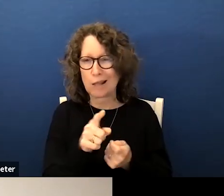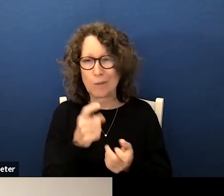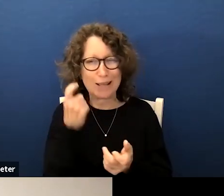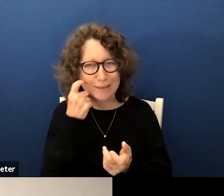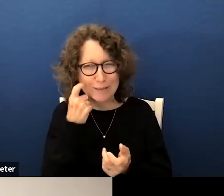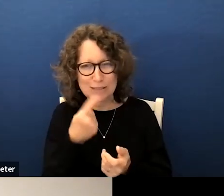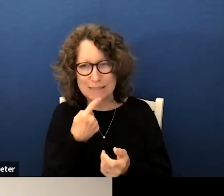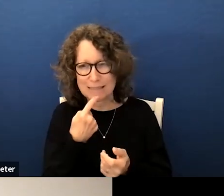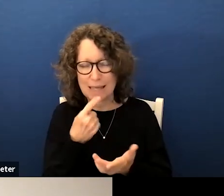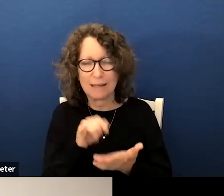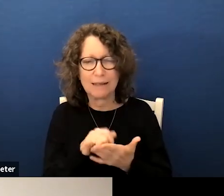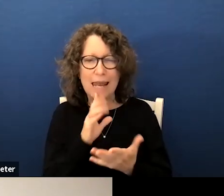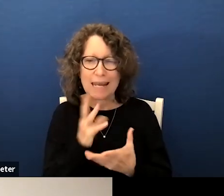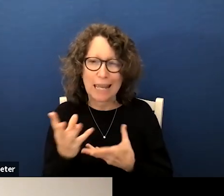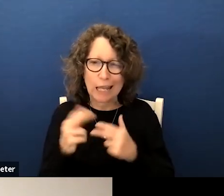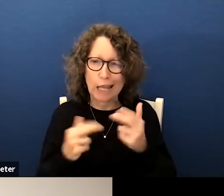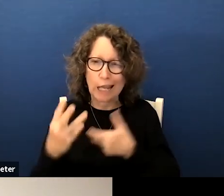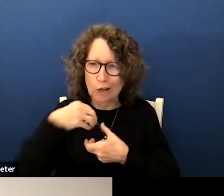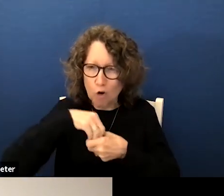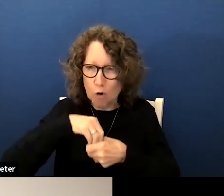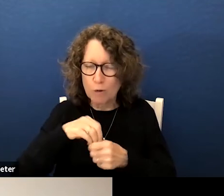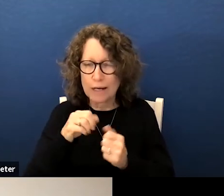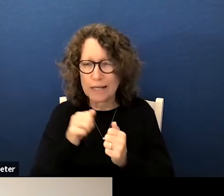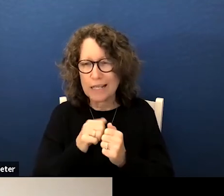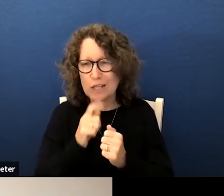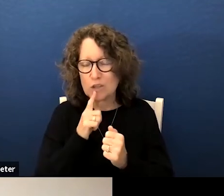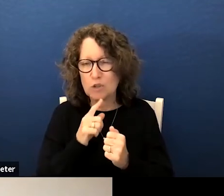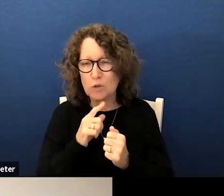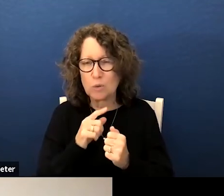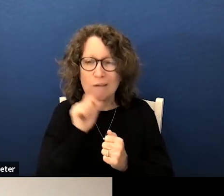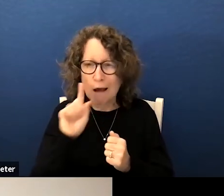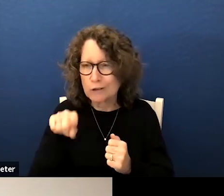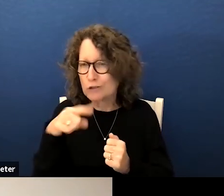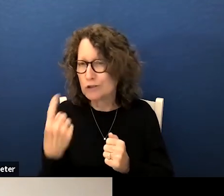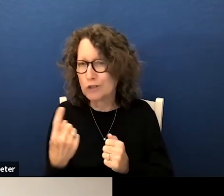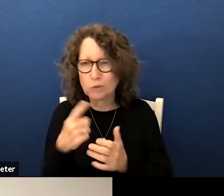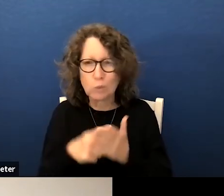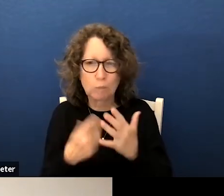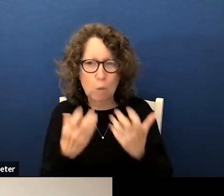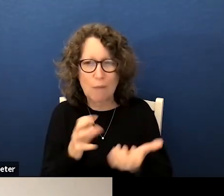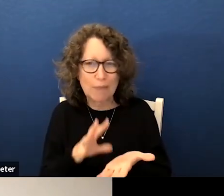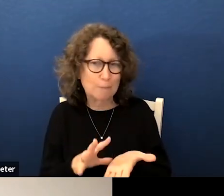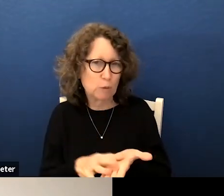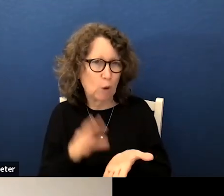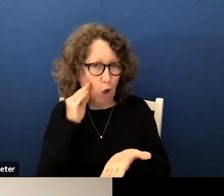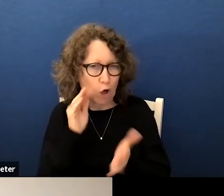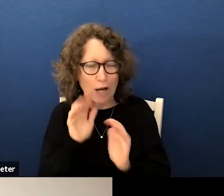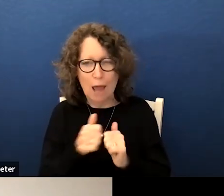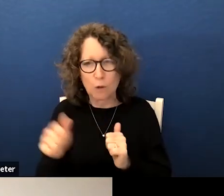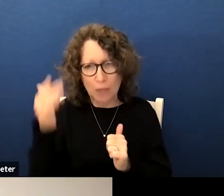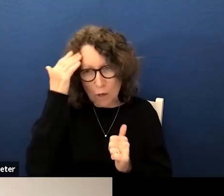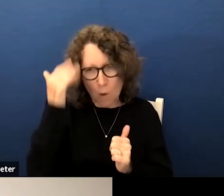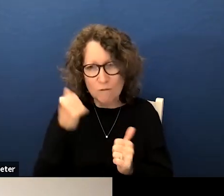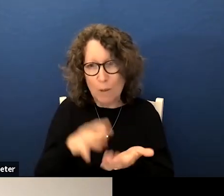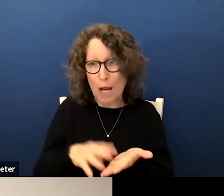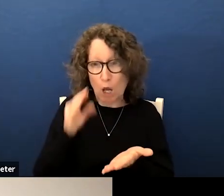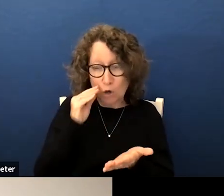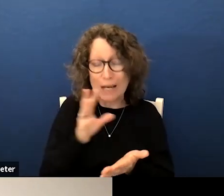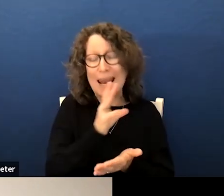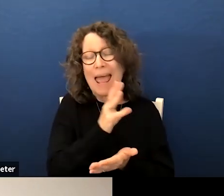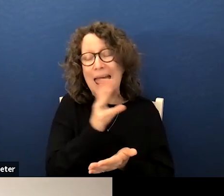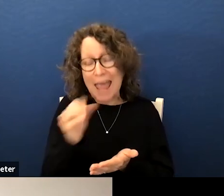just said which was incorporated into not just the what do we want them to learn how do we know if they learned it and